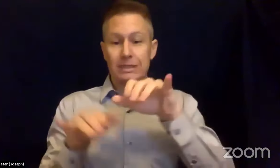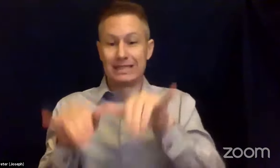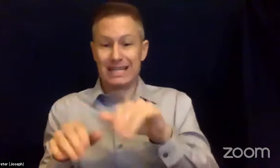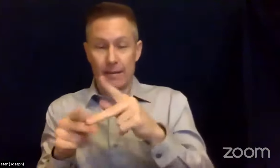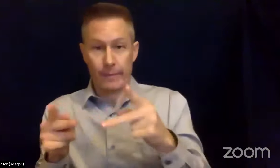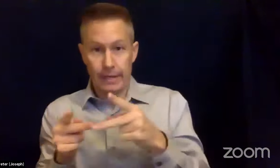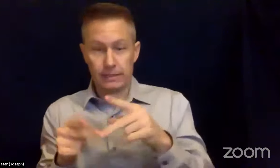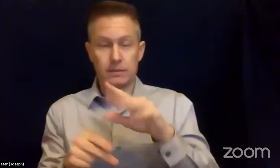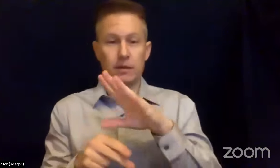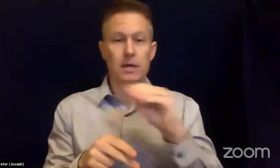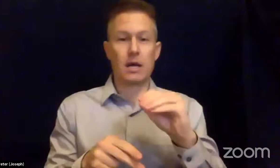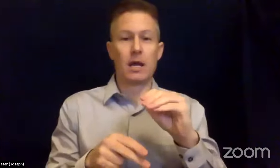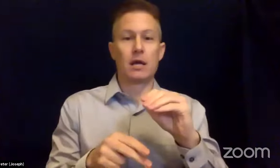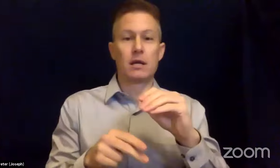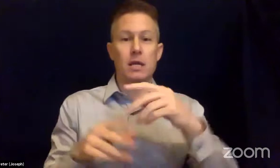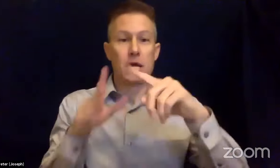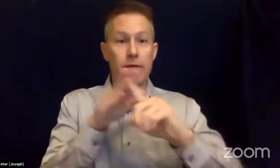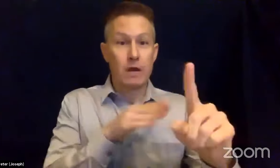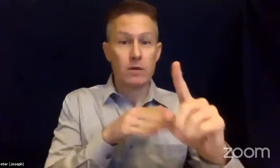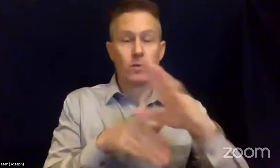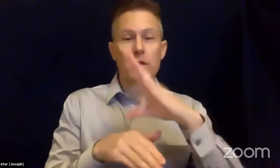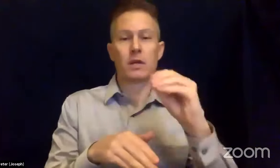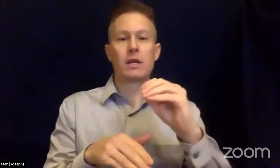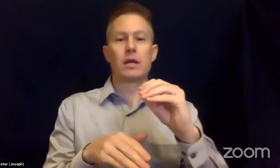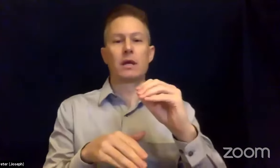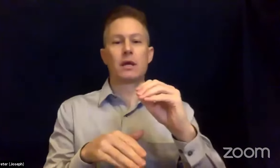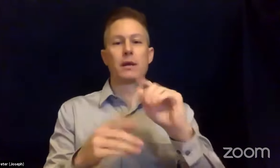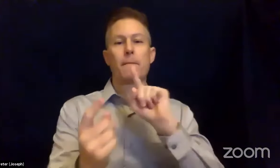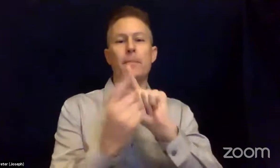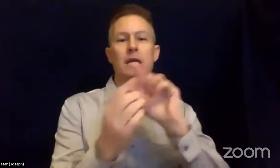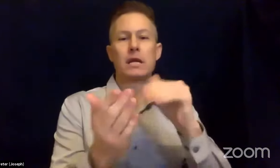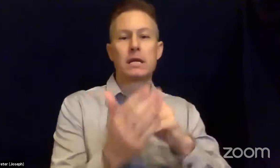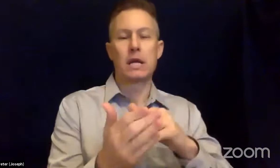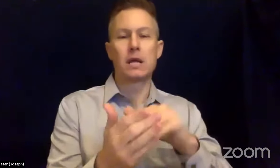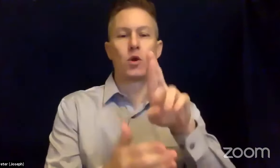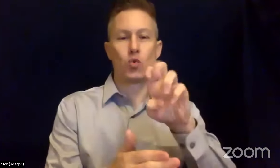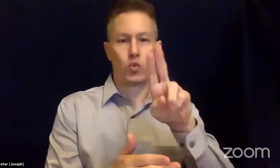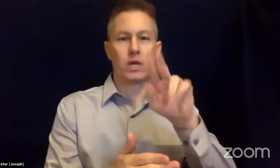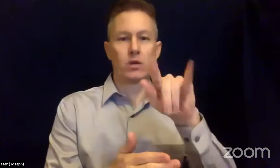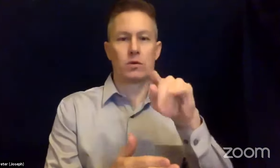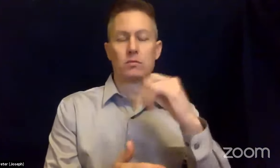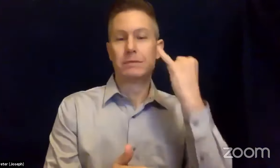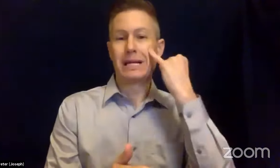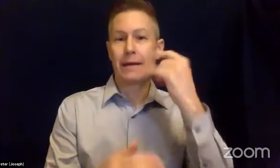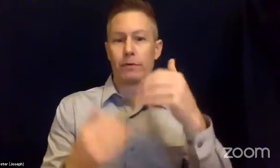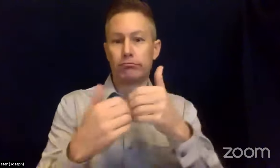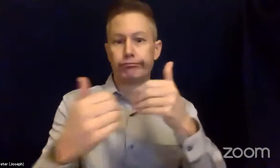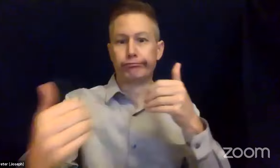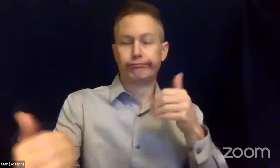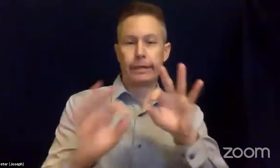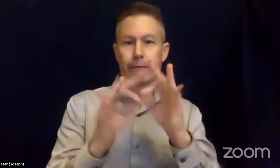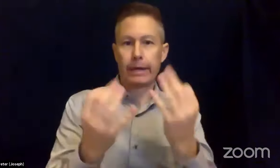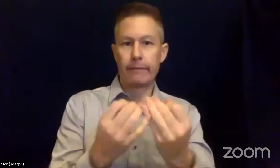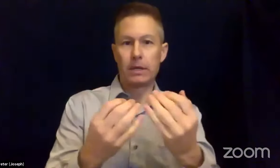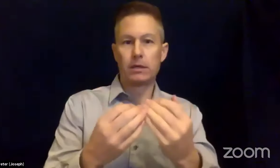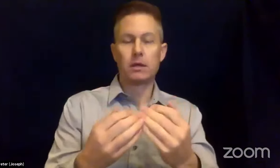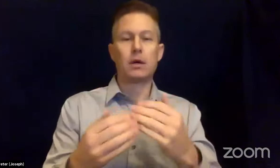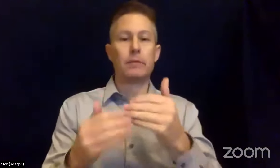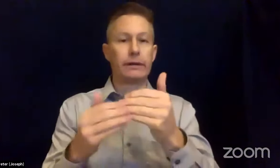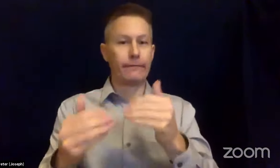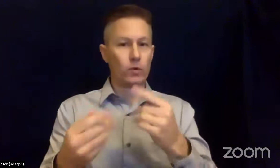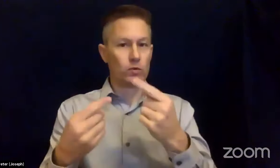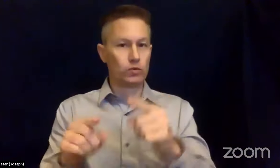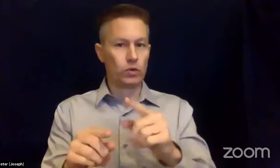Discuss today where your family will meet up in the event they are separated before or during an earthquake.